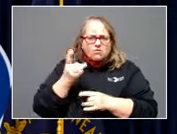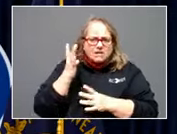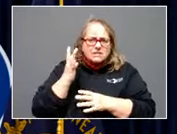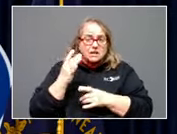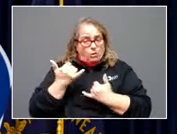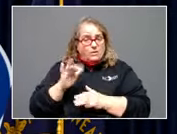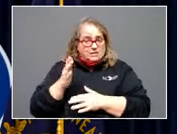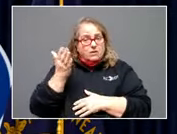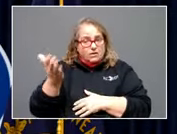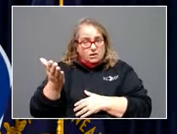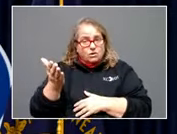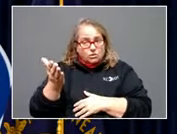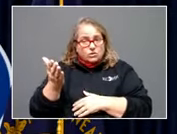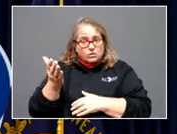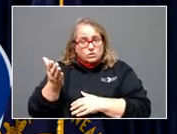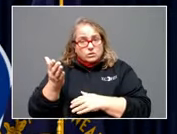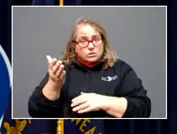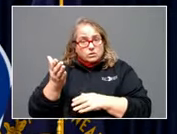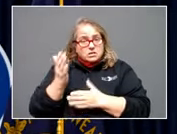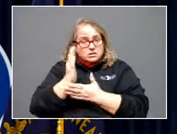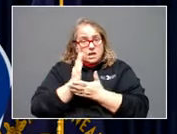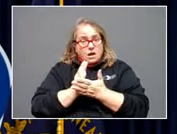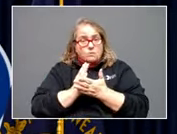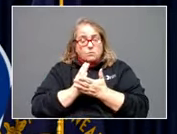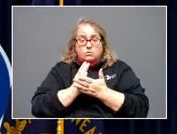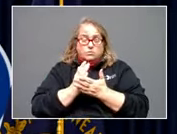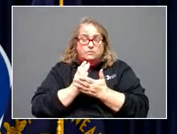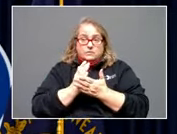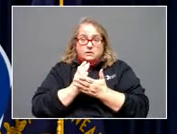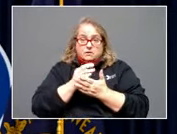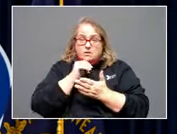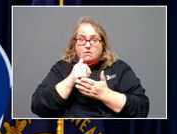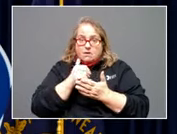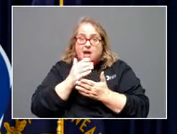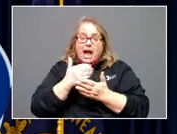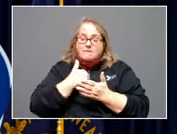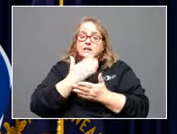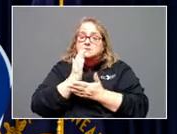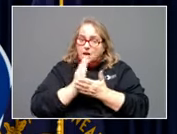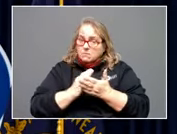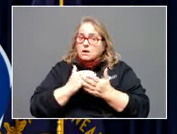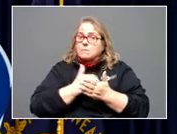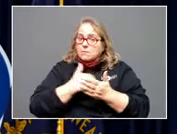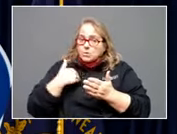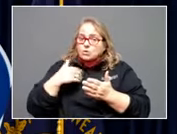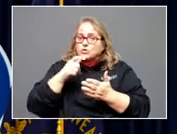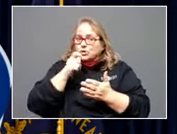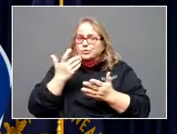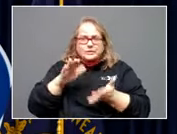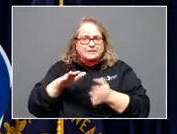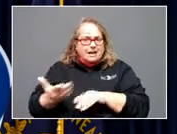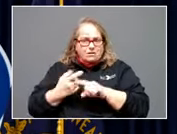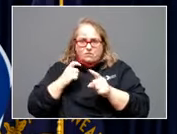some of them without all of their family, which unfortunately had not made it. But I was asking each of them, had